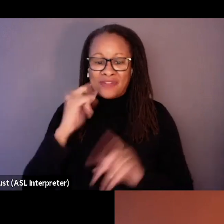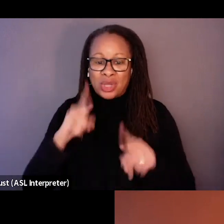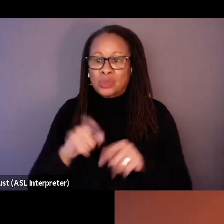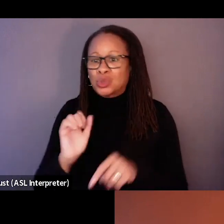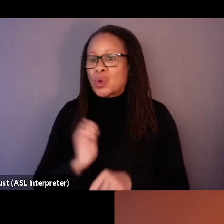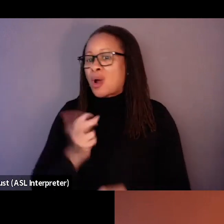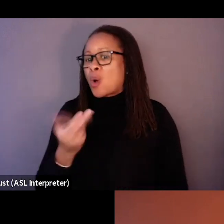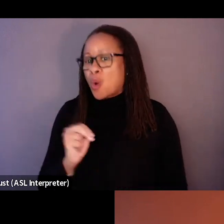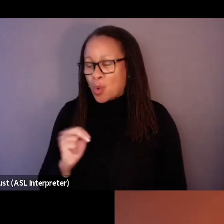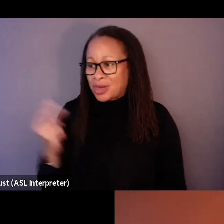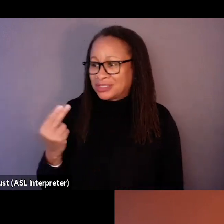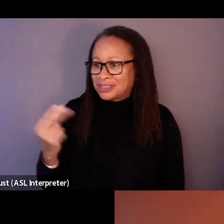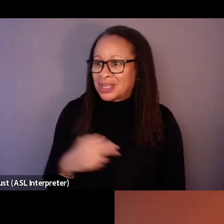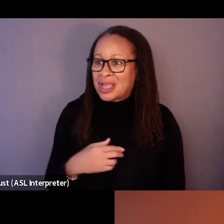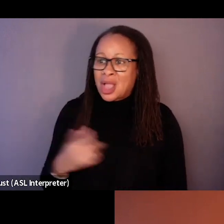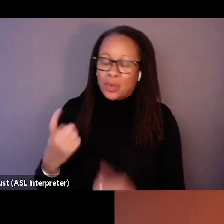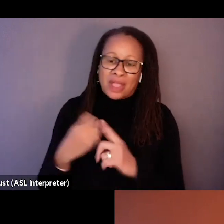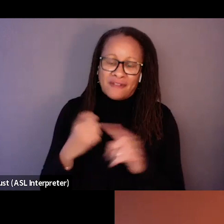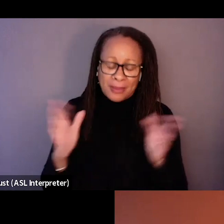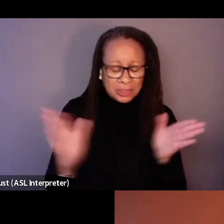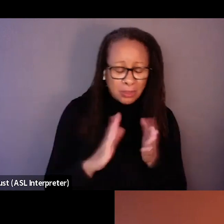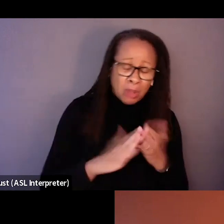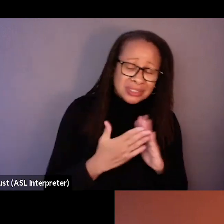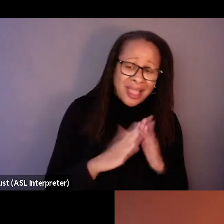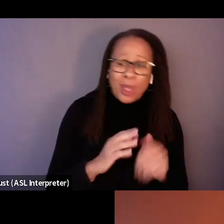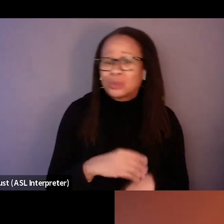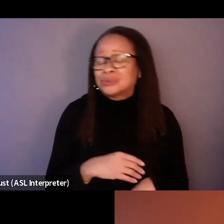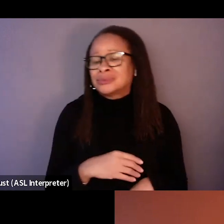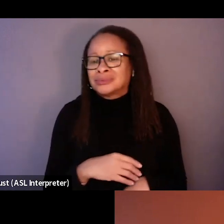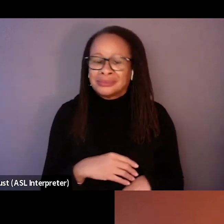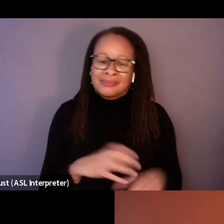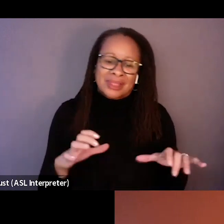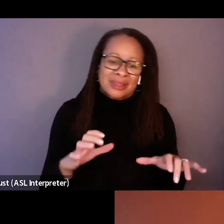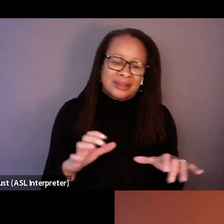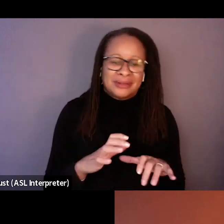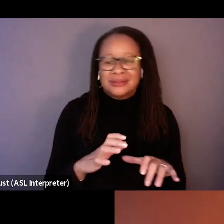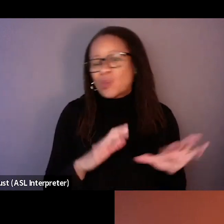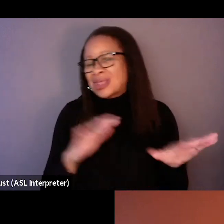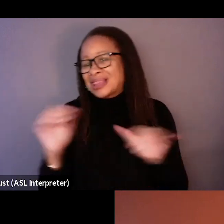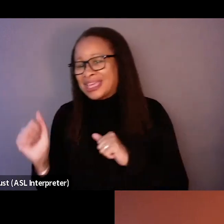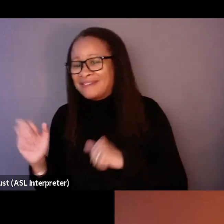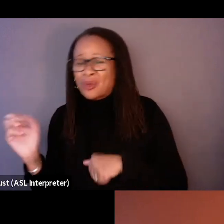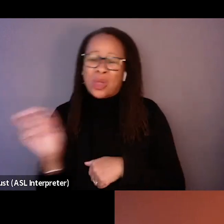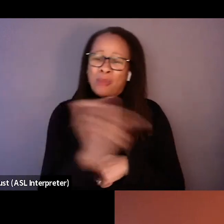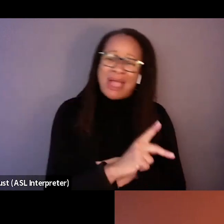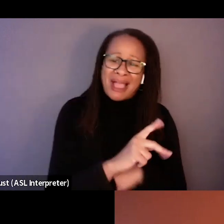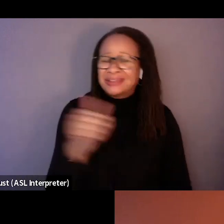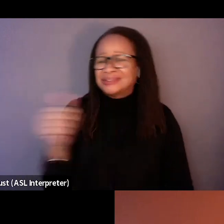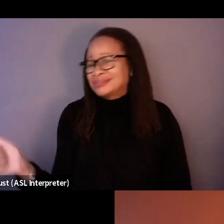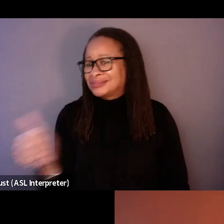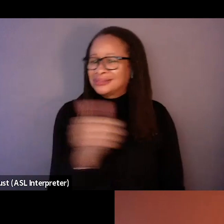history, we come from this small town and like, you know, and we did a way and we come back and we go back and forth